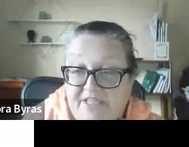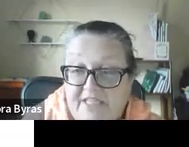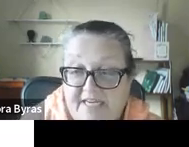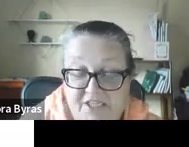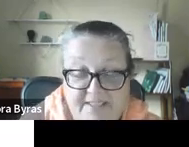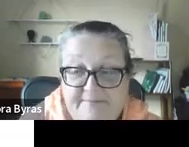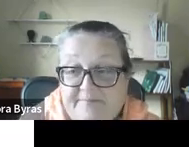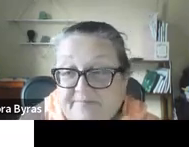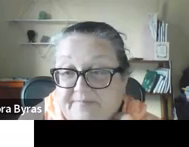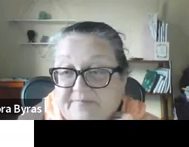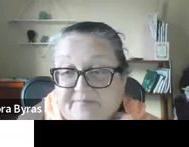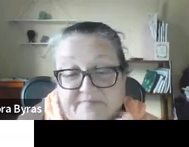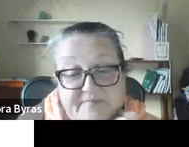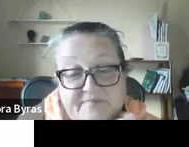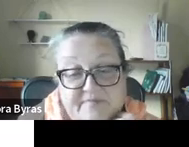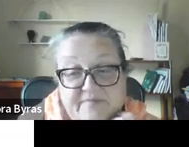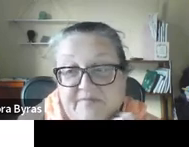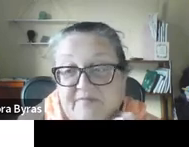Department of Education.